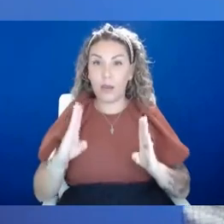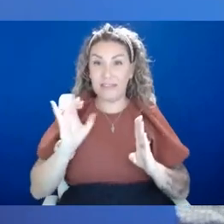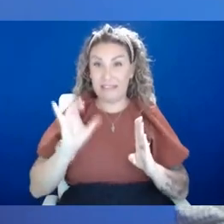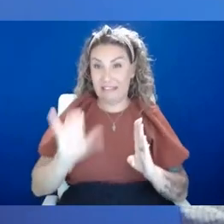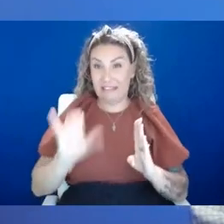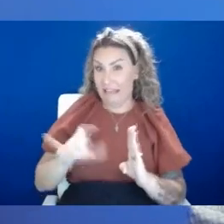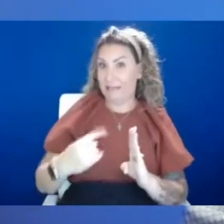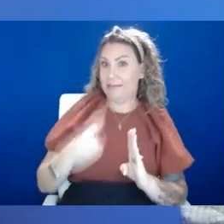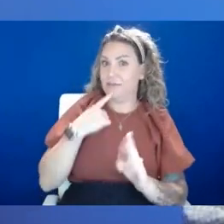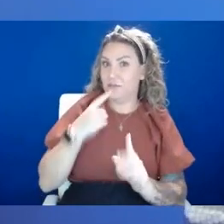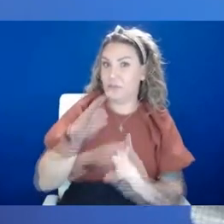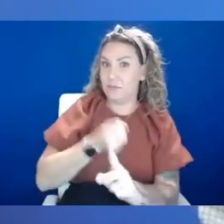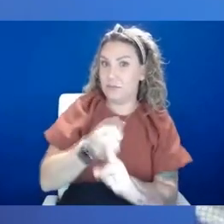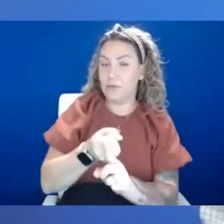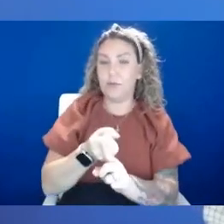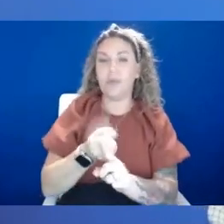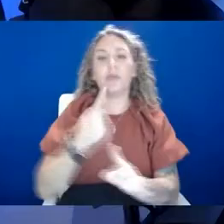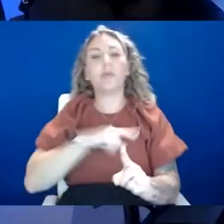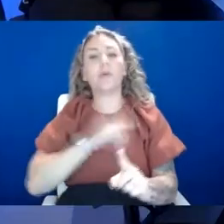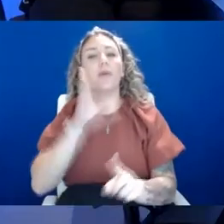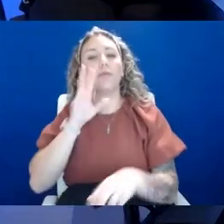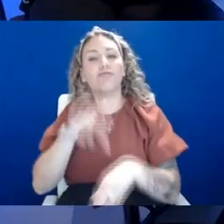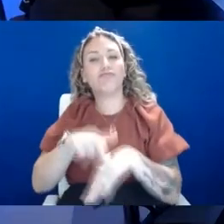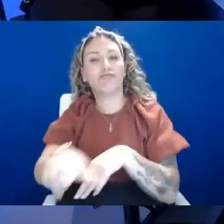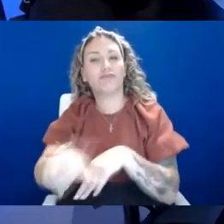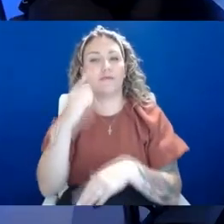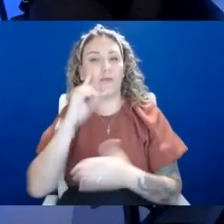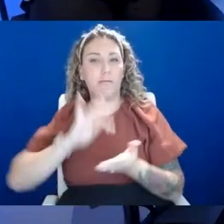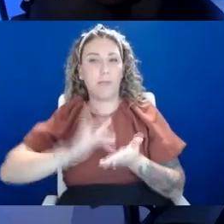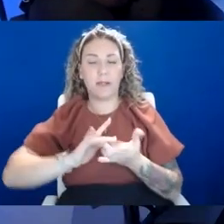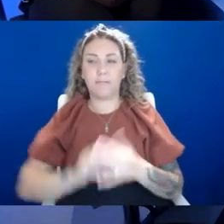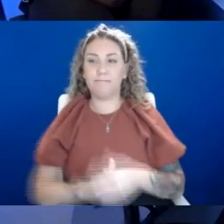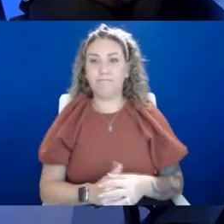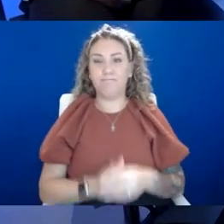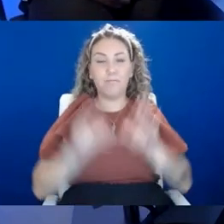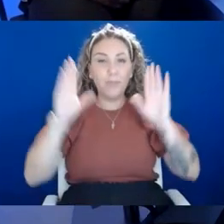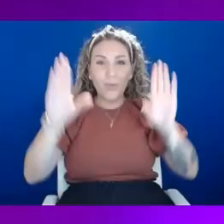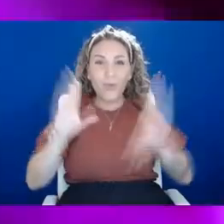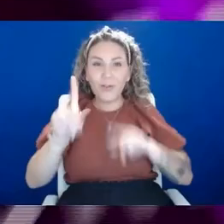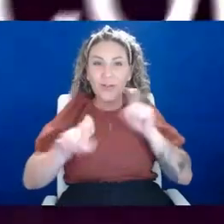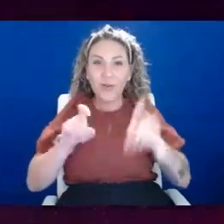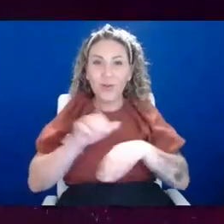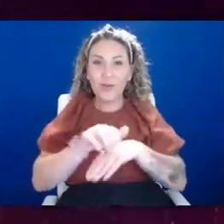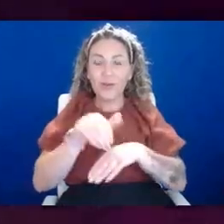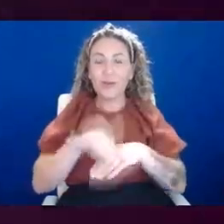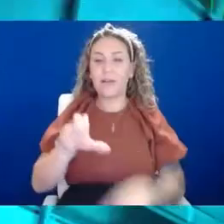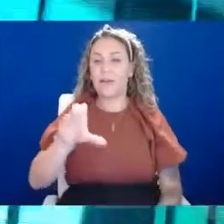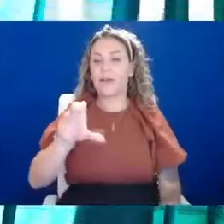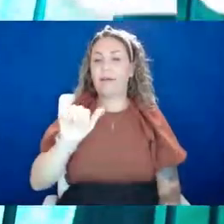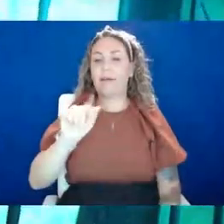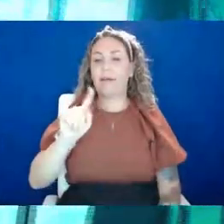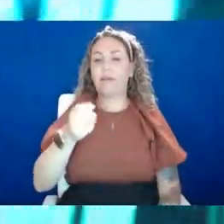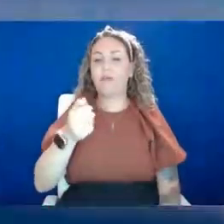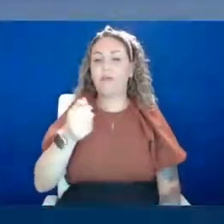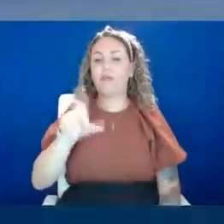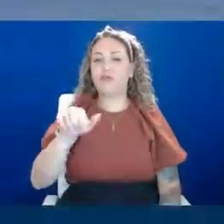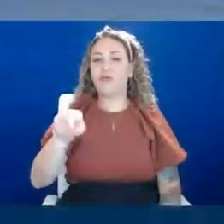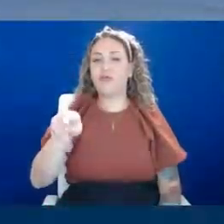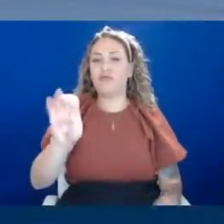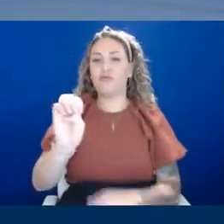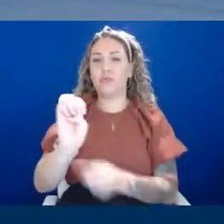impact, then we consider referring for medication. Great questions coming in today. Catherine wants to know, how is a physical chemical